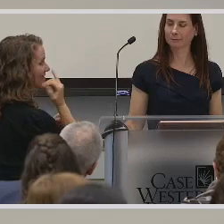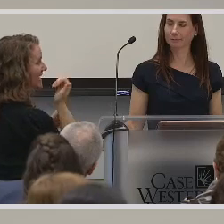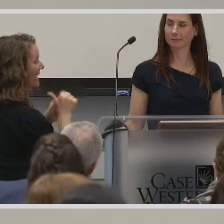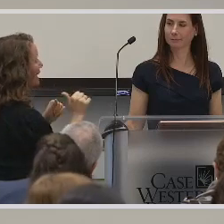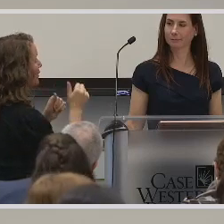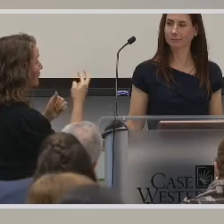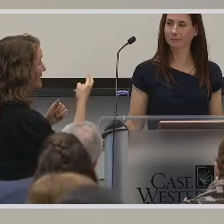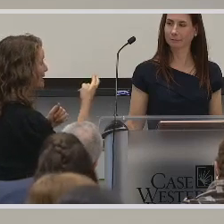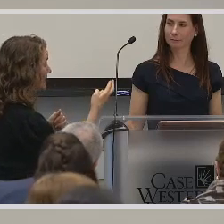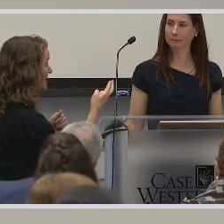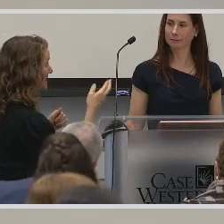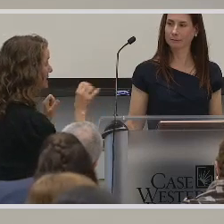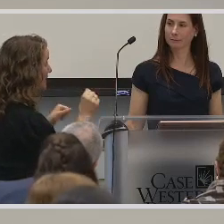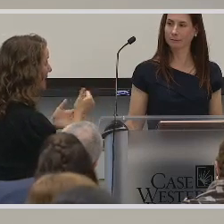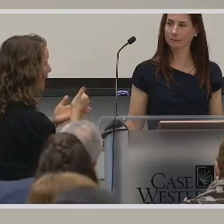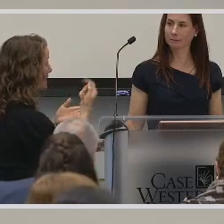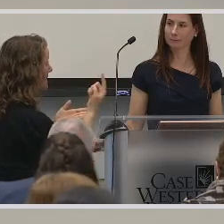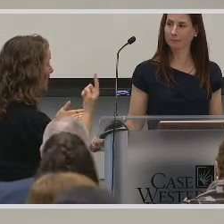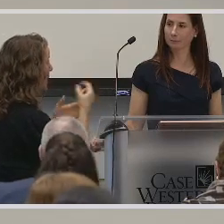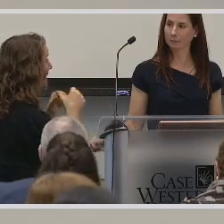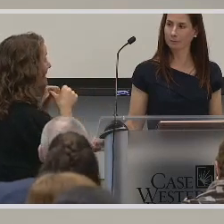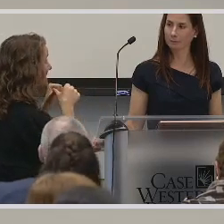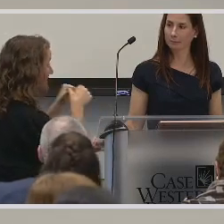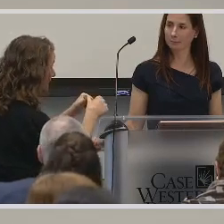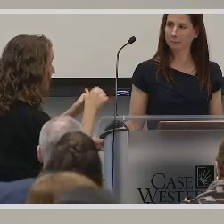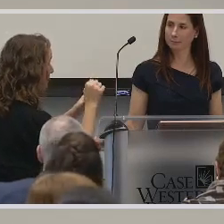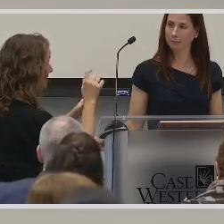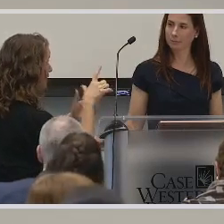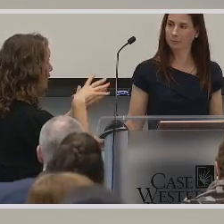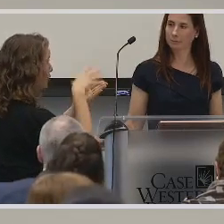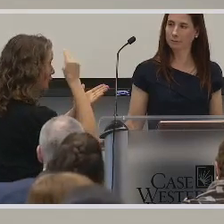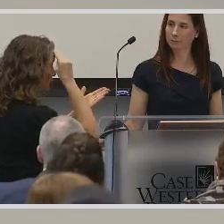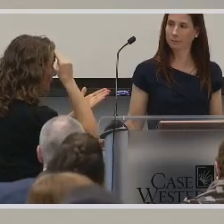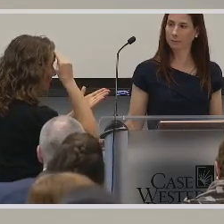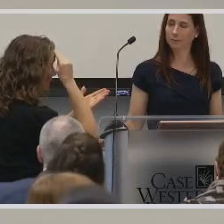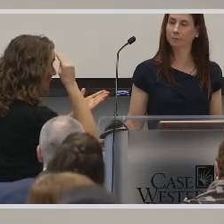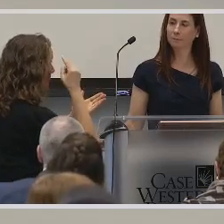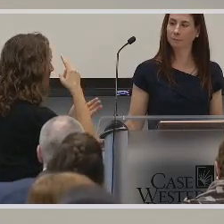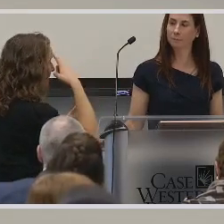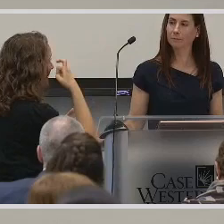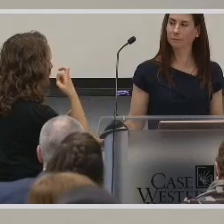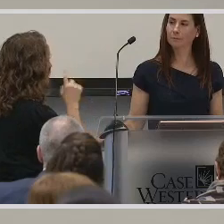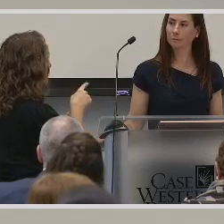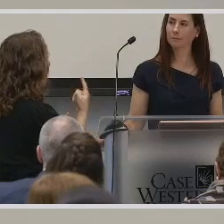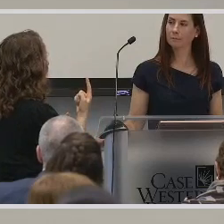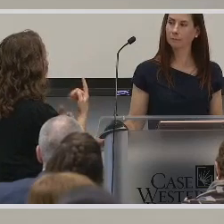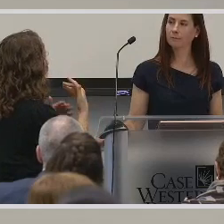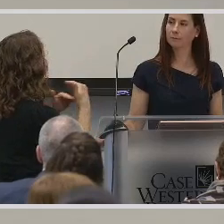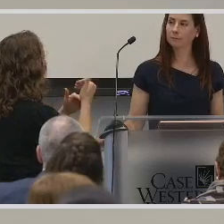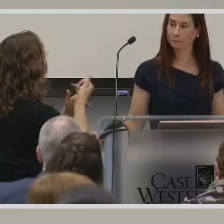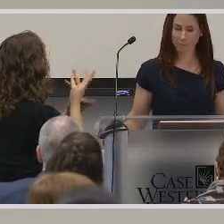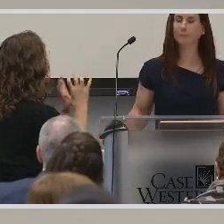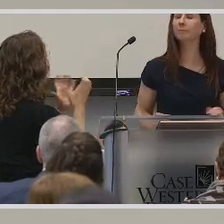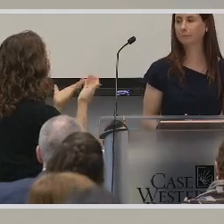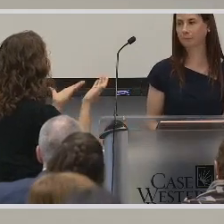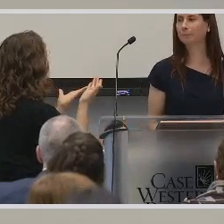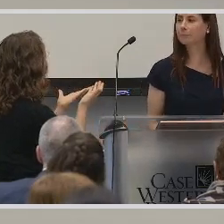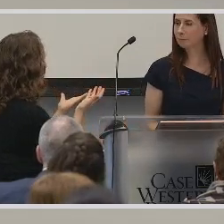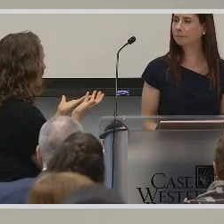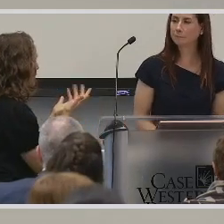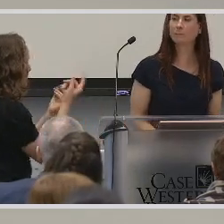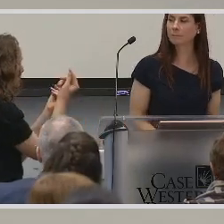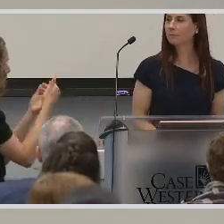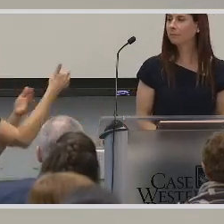resources that could help someone continue their ASL learning career, considering there's only limited classes here at CASE.